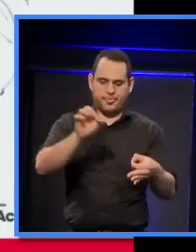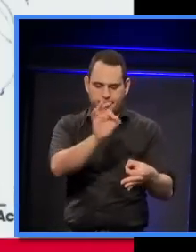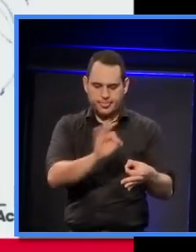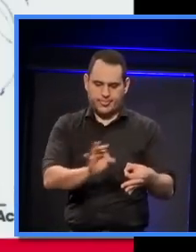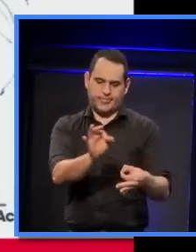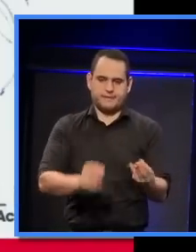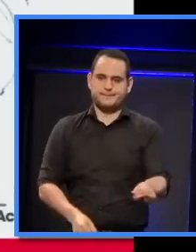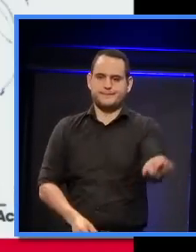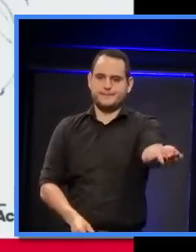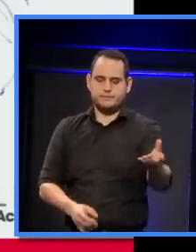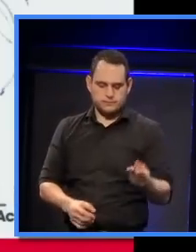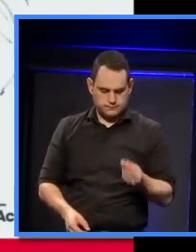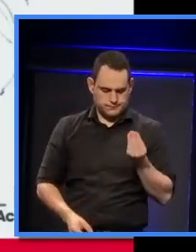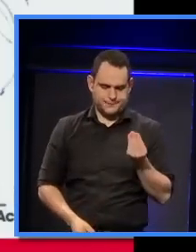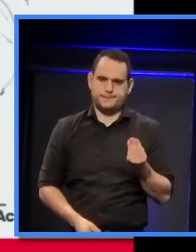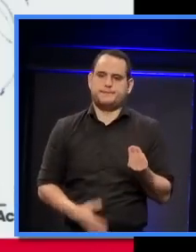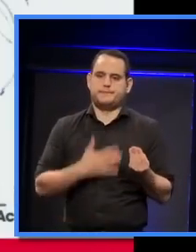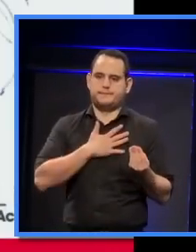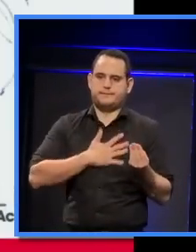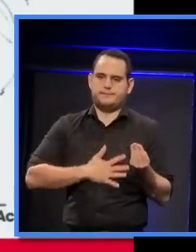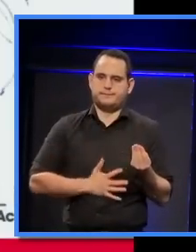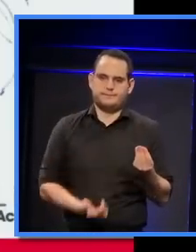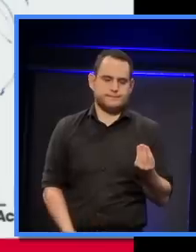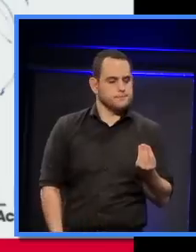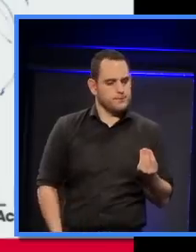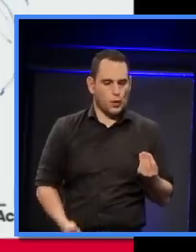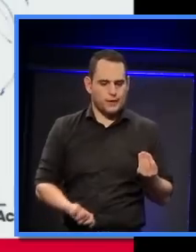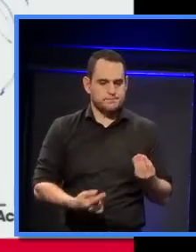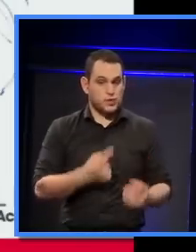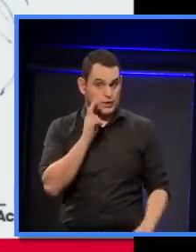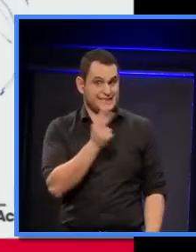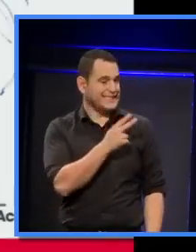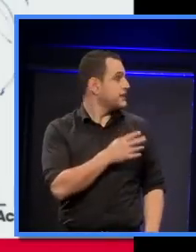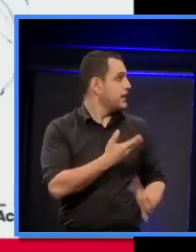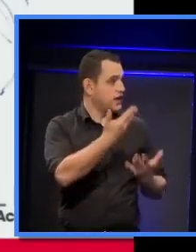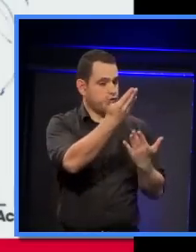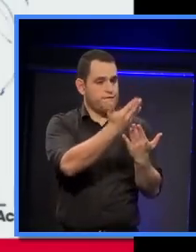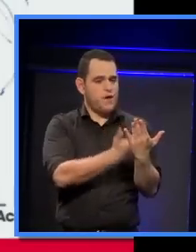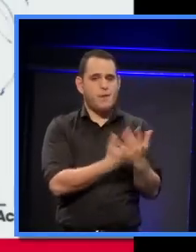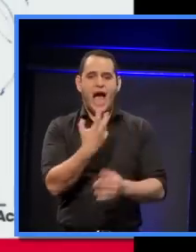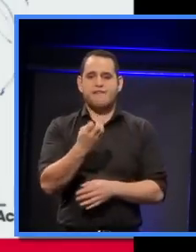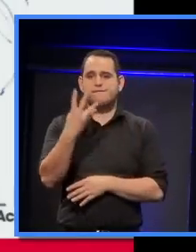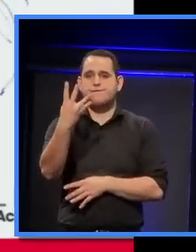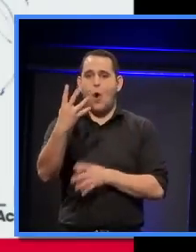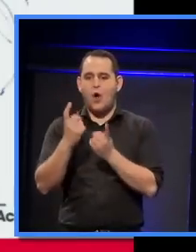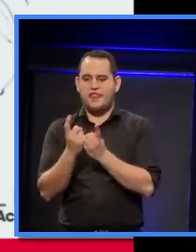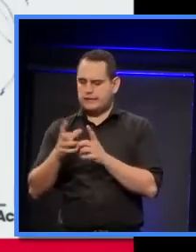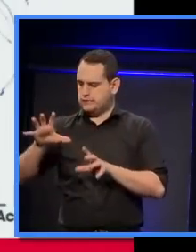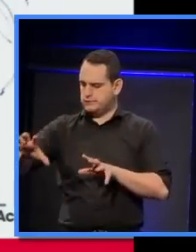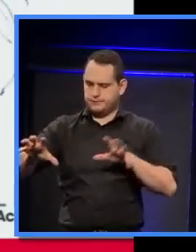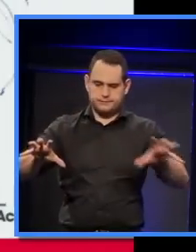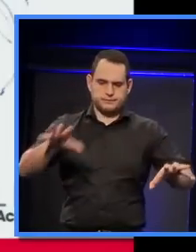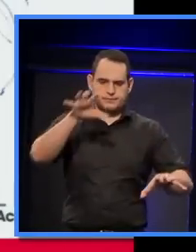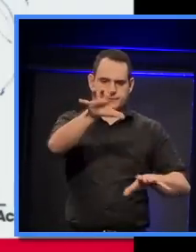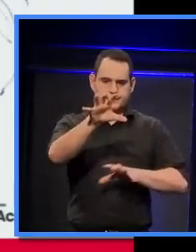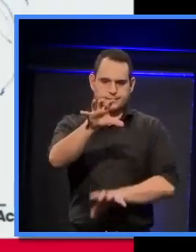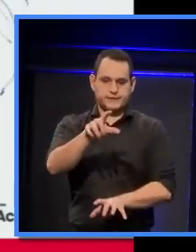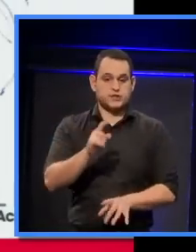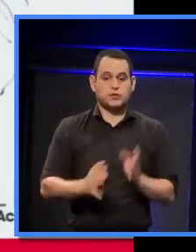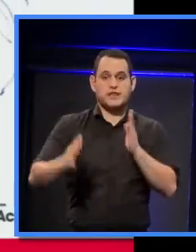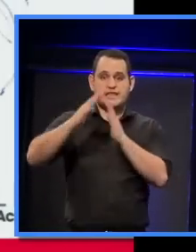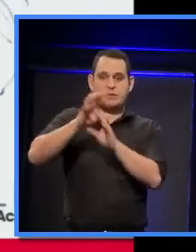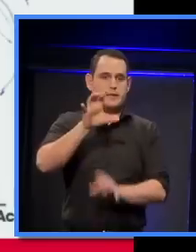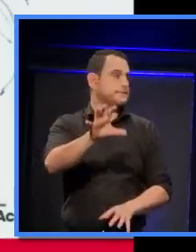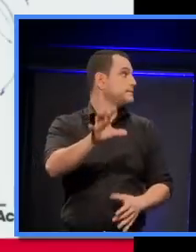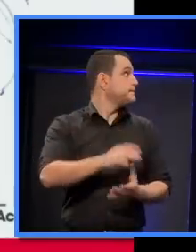what you can see here is a form, just look at this part of it, because there's four things that are separate diagrams that are here. Just look at this top one